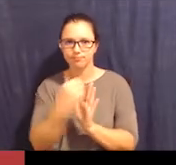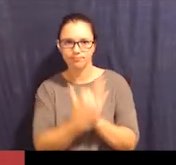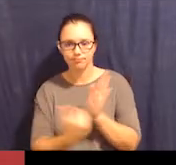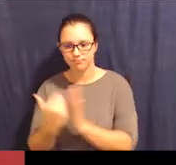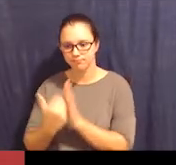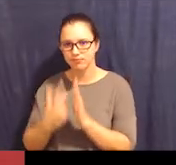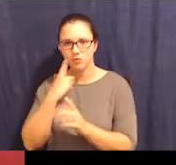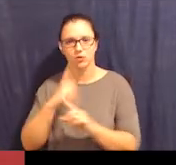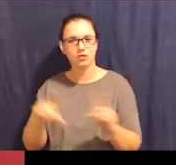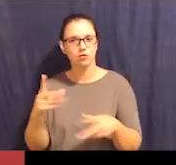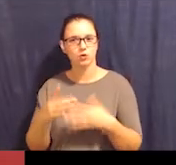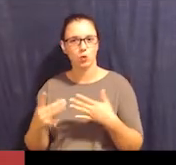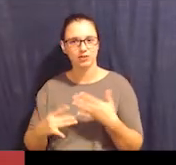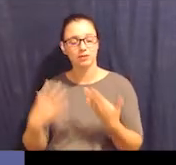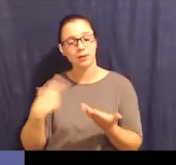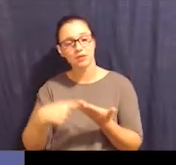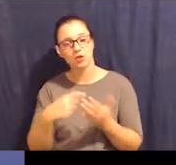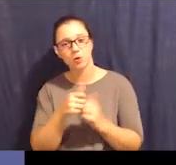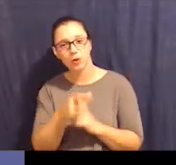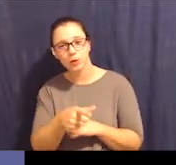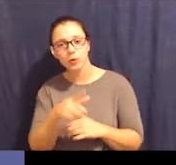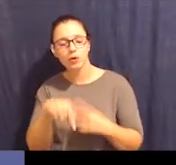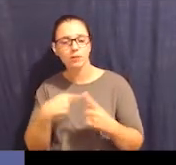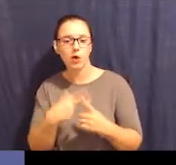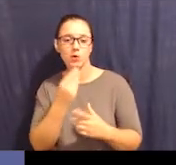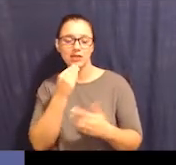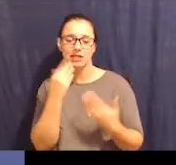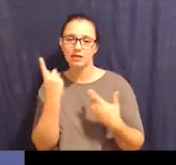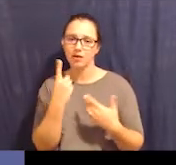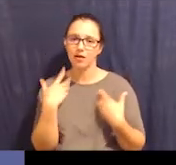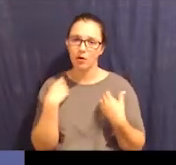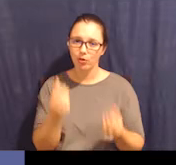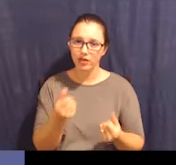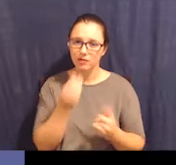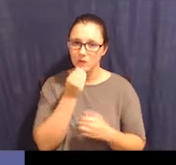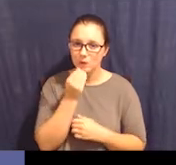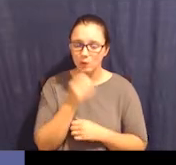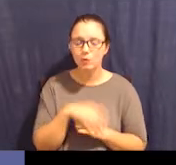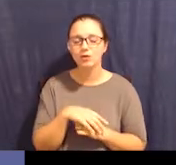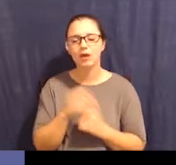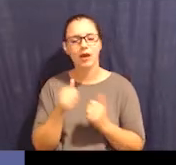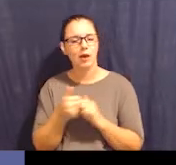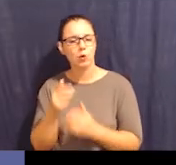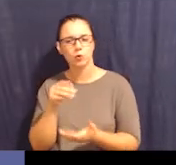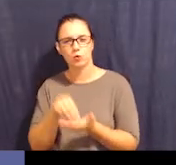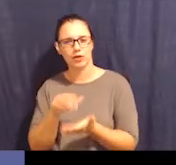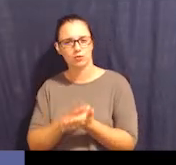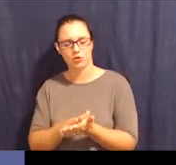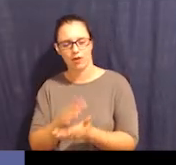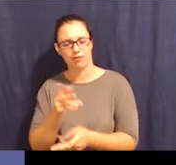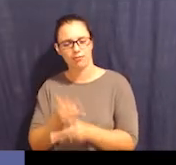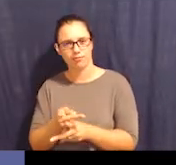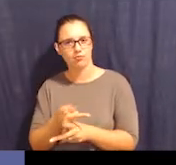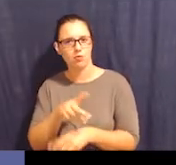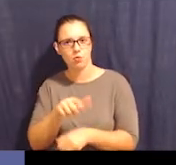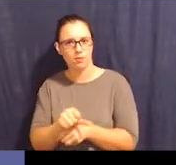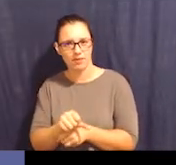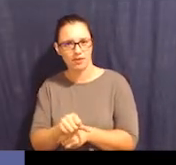cons of different choices. They might talk with you about eating healthy foods or ways to keep track of appointments.